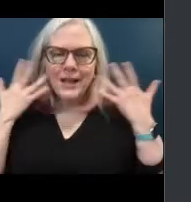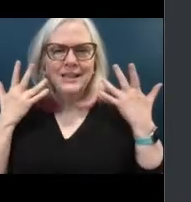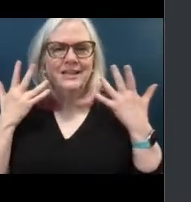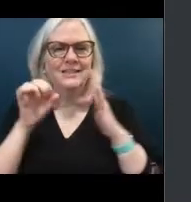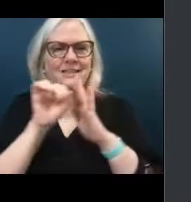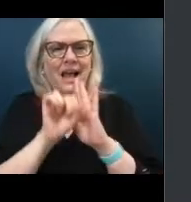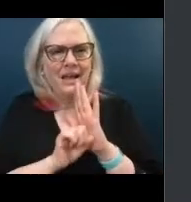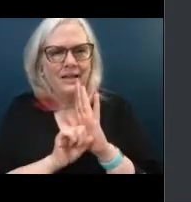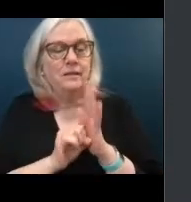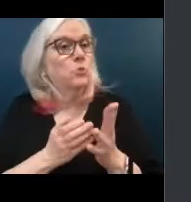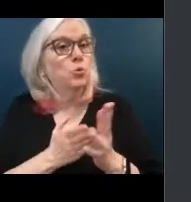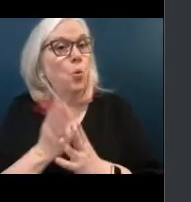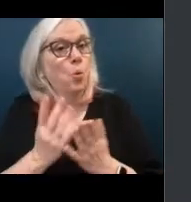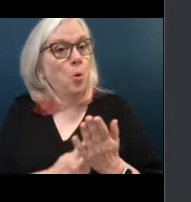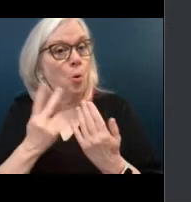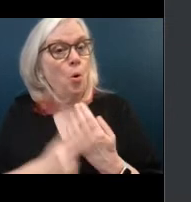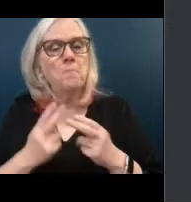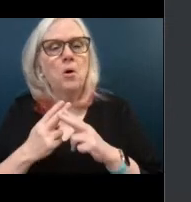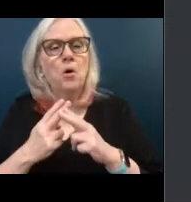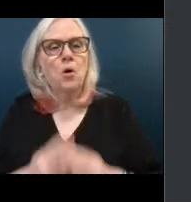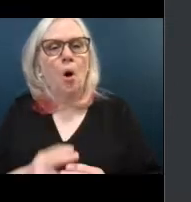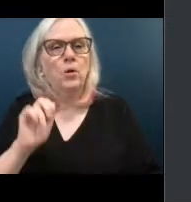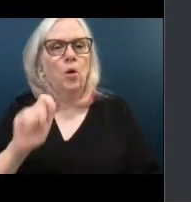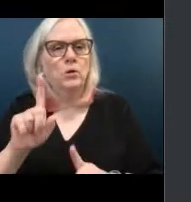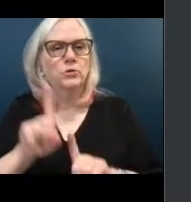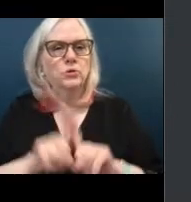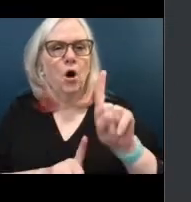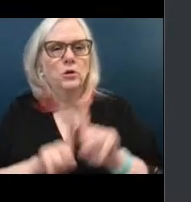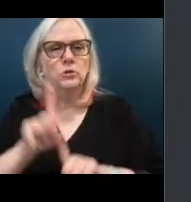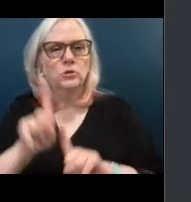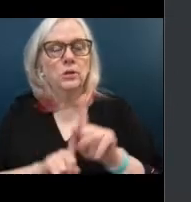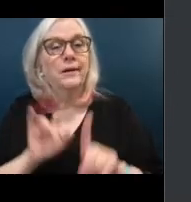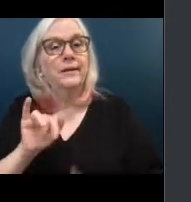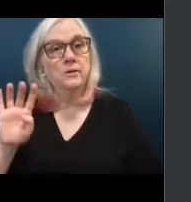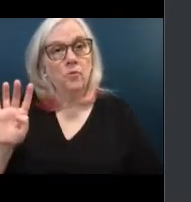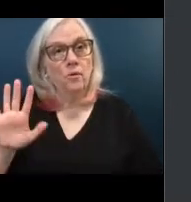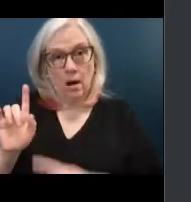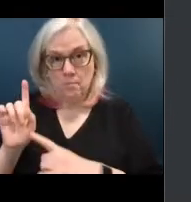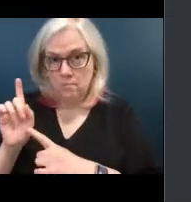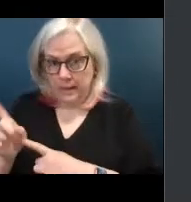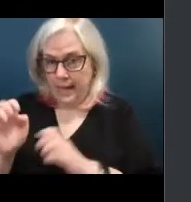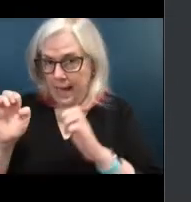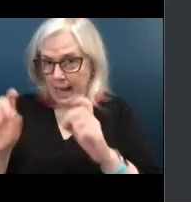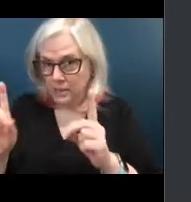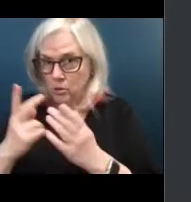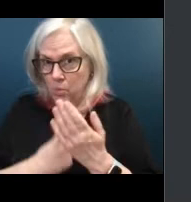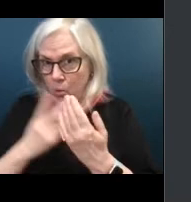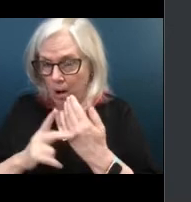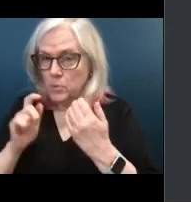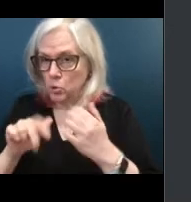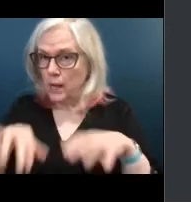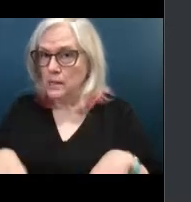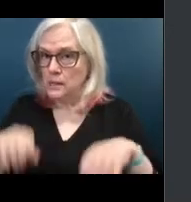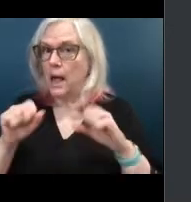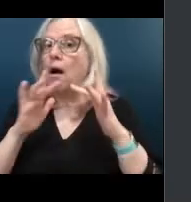All Stars, which is a 45-minute educational program that can be done online at